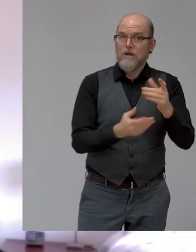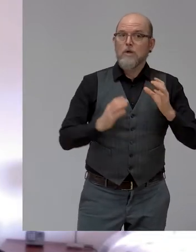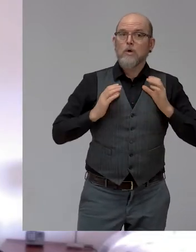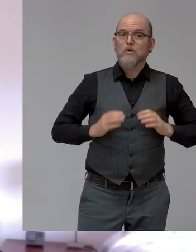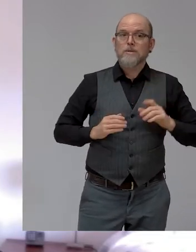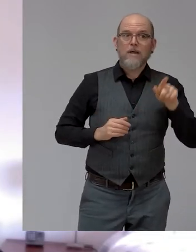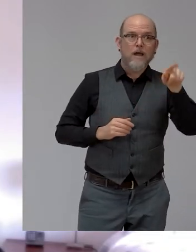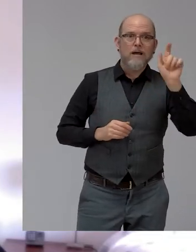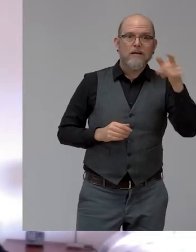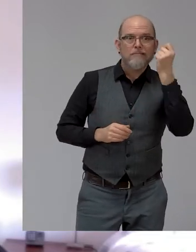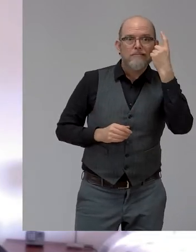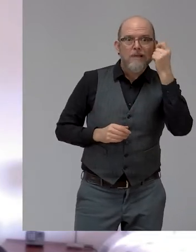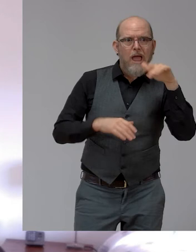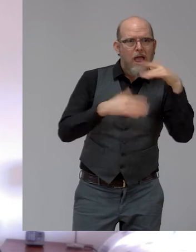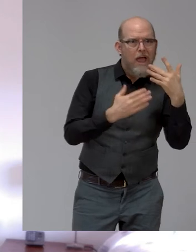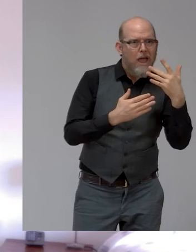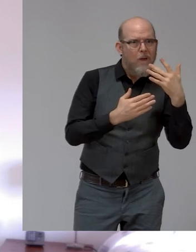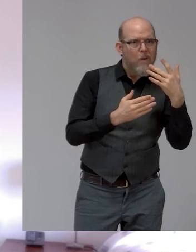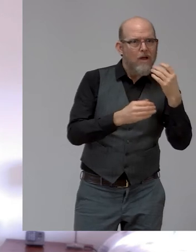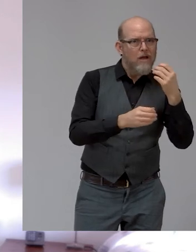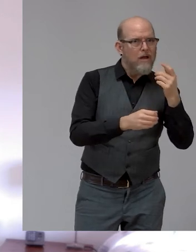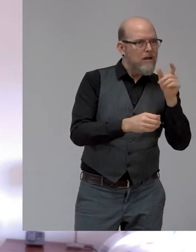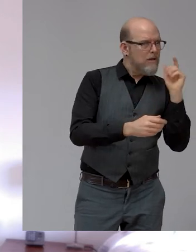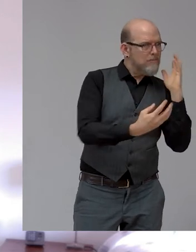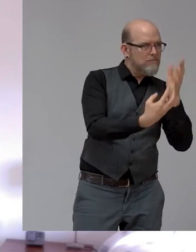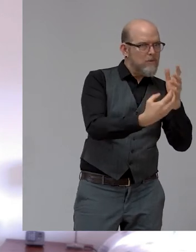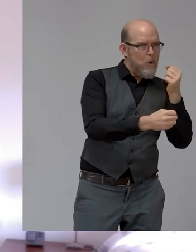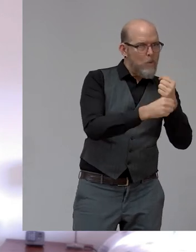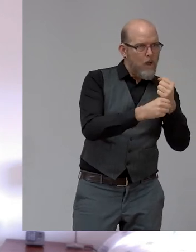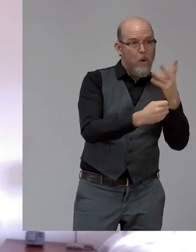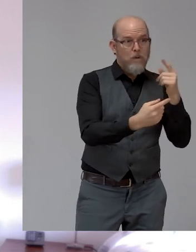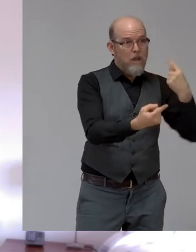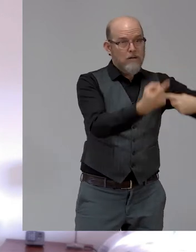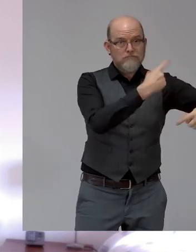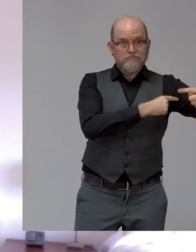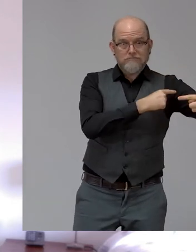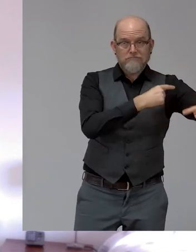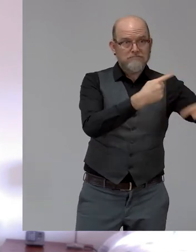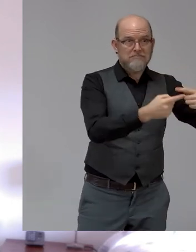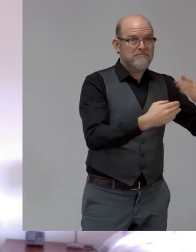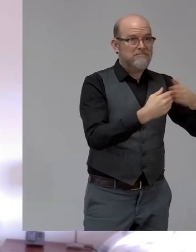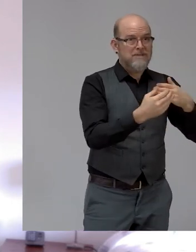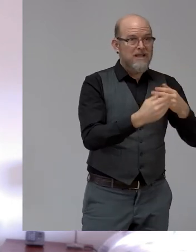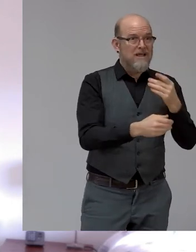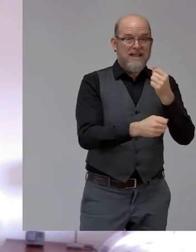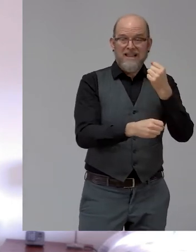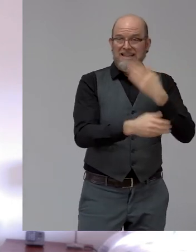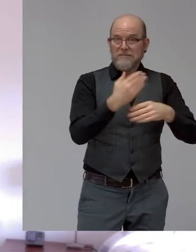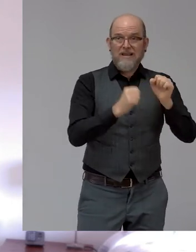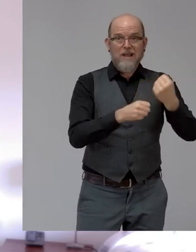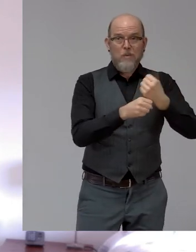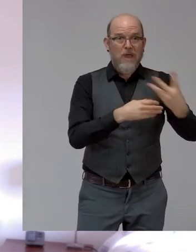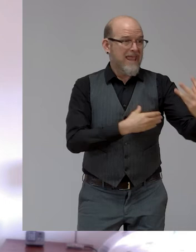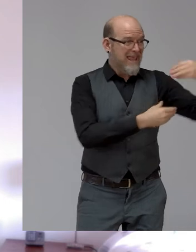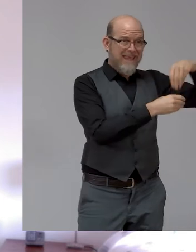So, Susan, so many examples. Let's take one of them, right? As you all know,